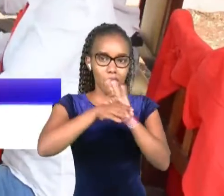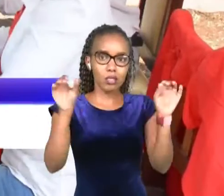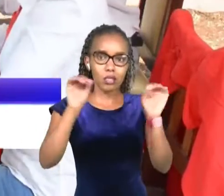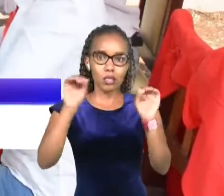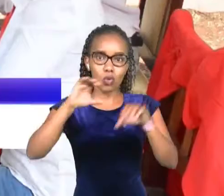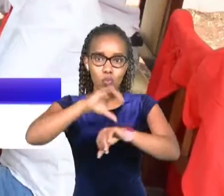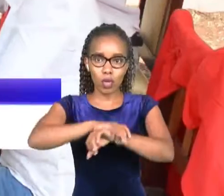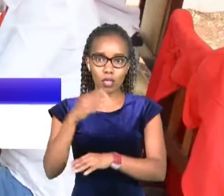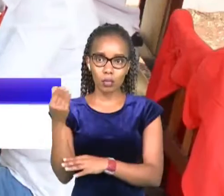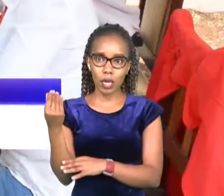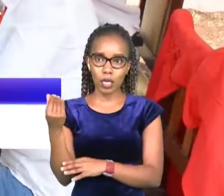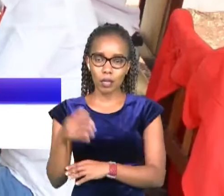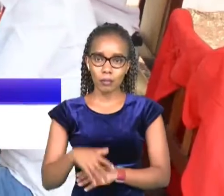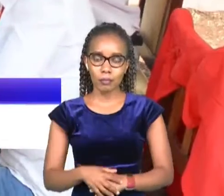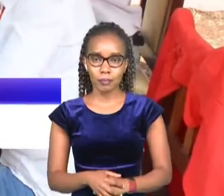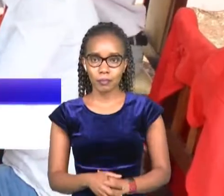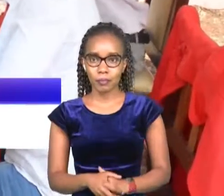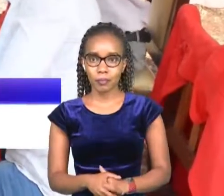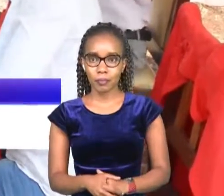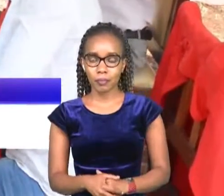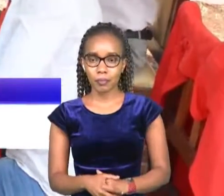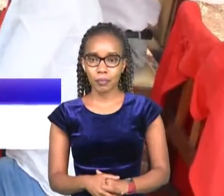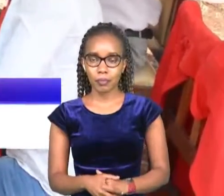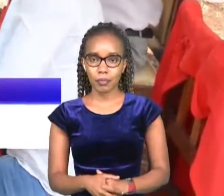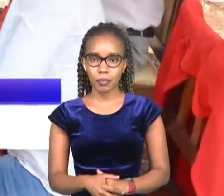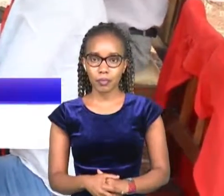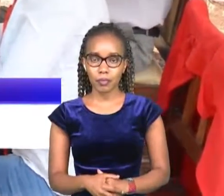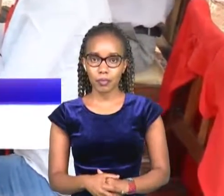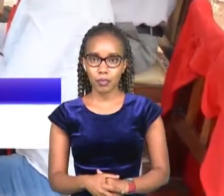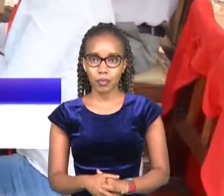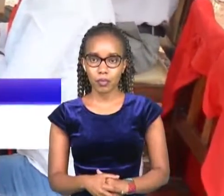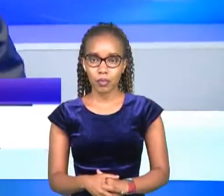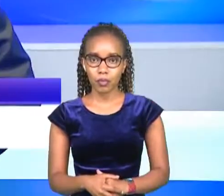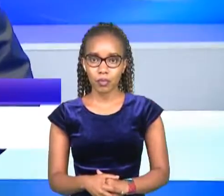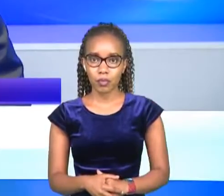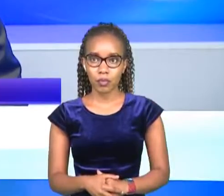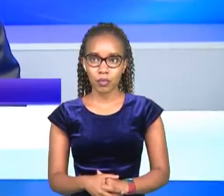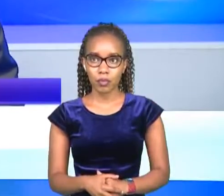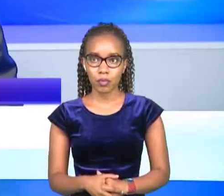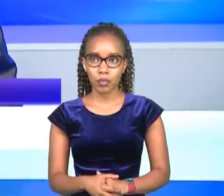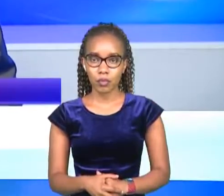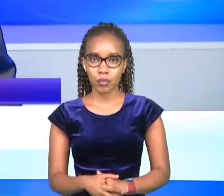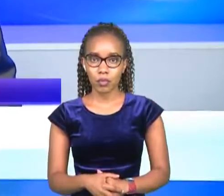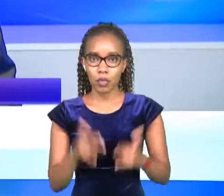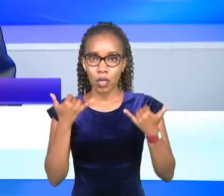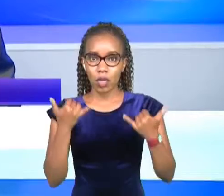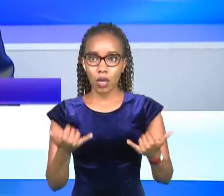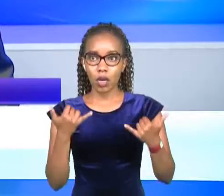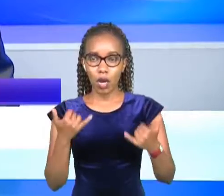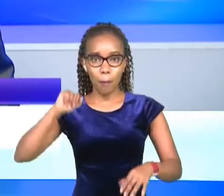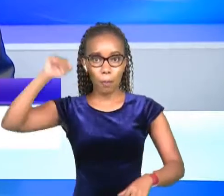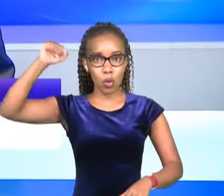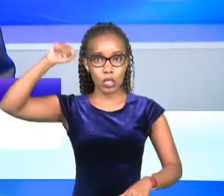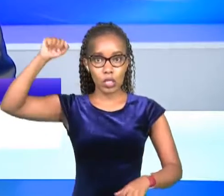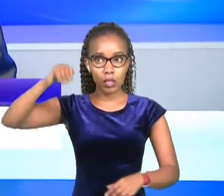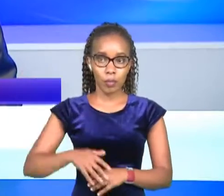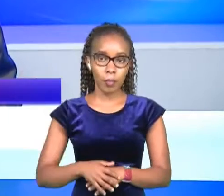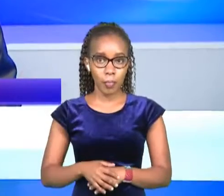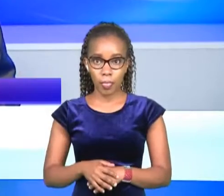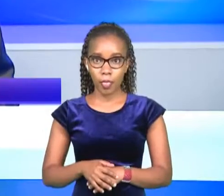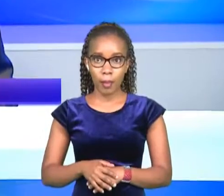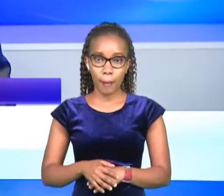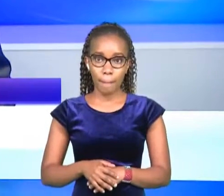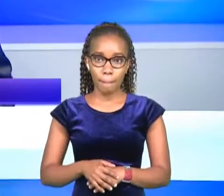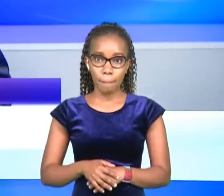school fees new kundi kelvin switch tv now to matters politics where mendeleo chapter